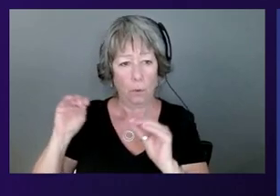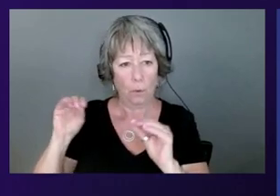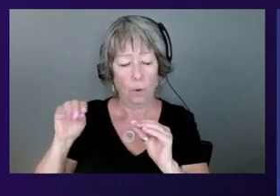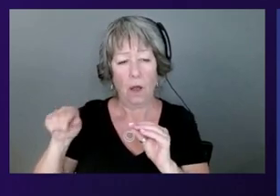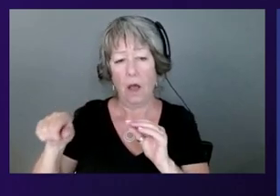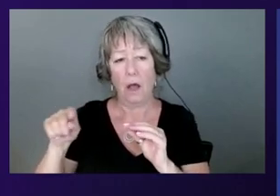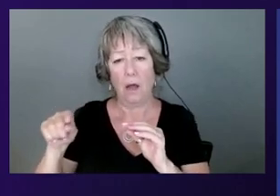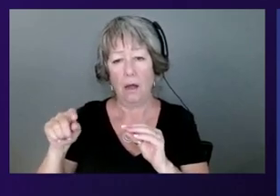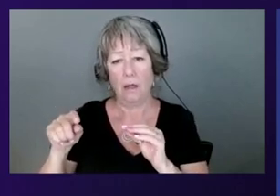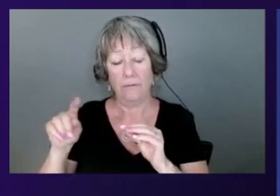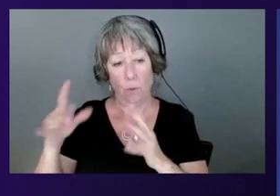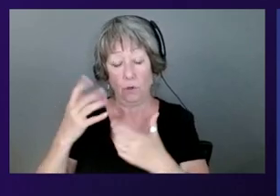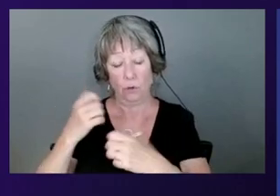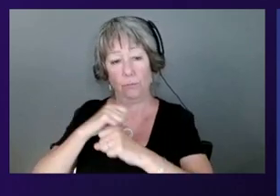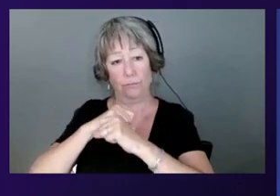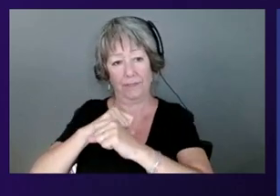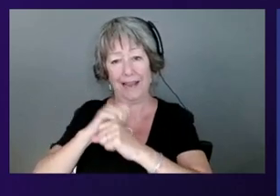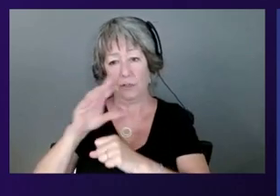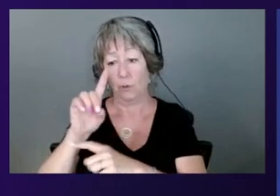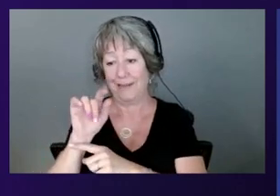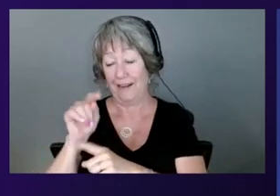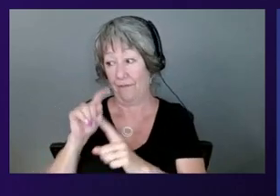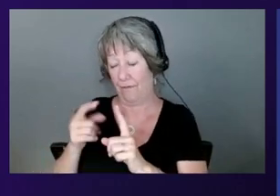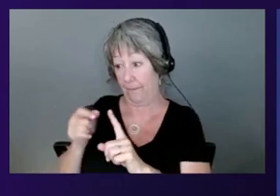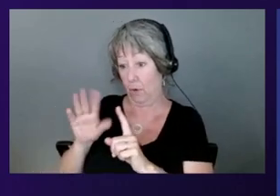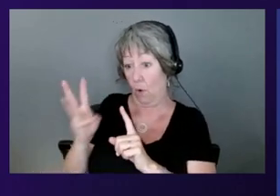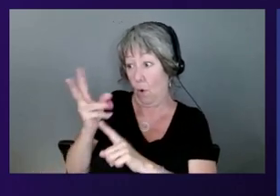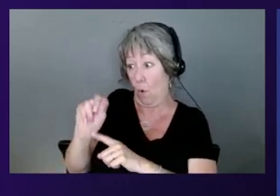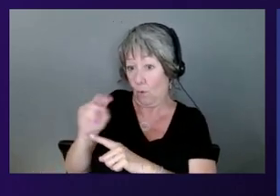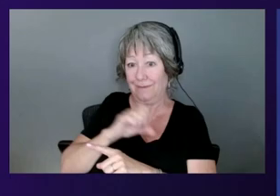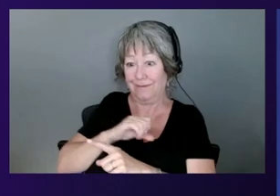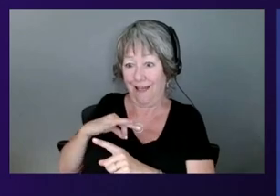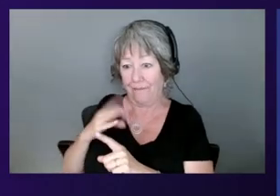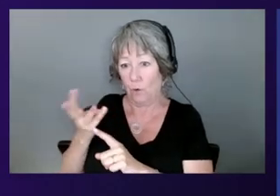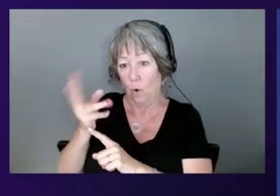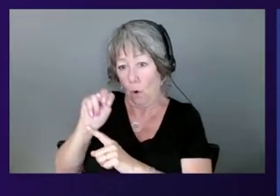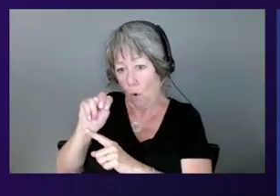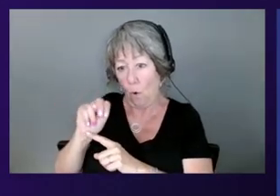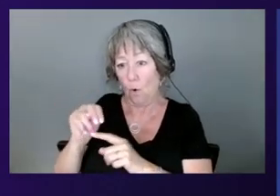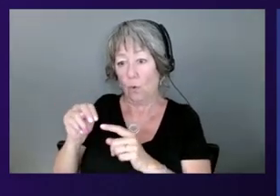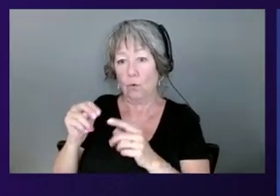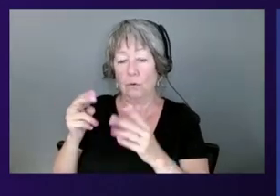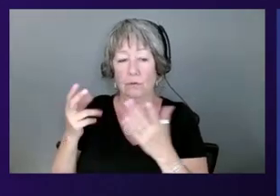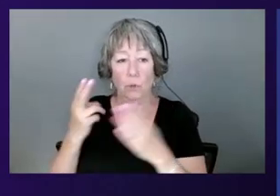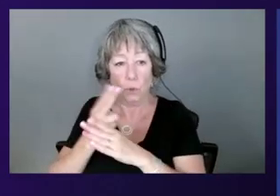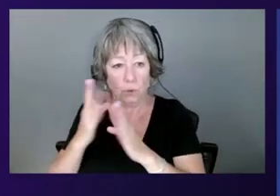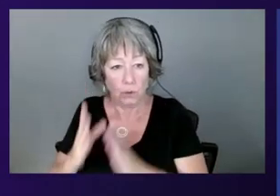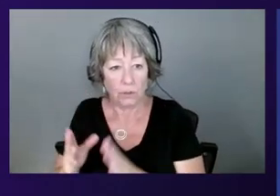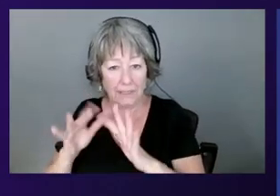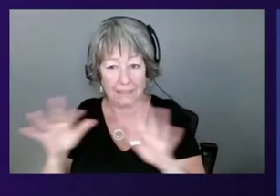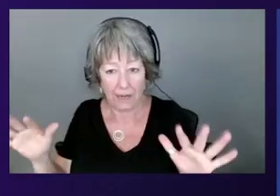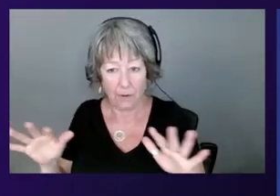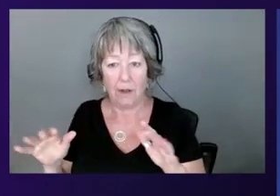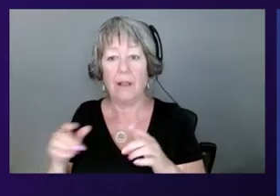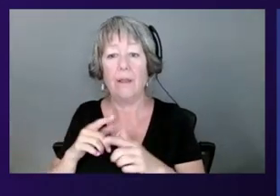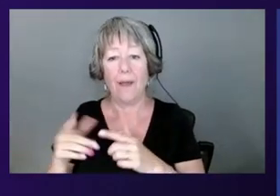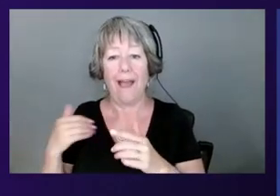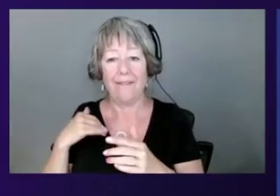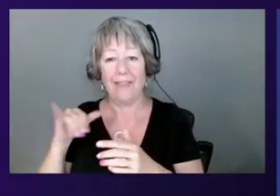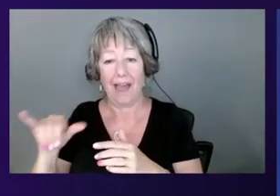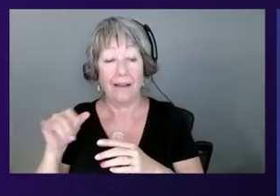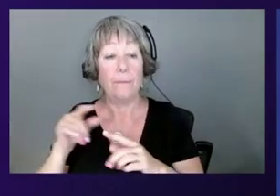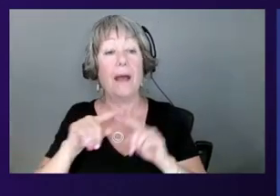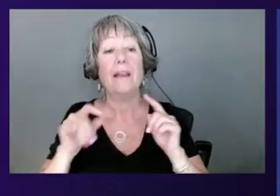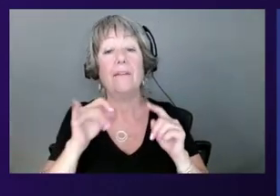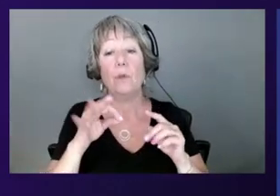your data from your own operators, from your own software, we have solutions like Nitro Enclaves. On top of all this, if you want to run an EC2 instance